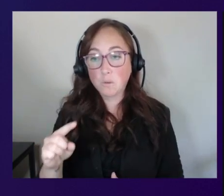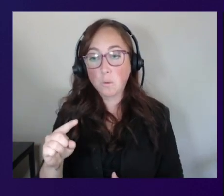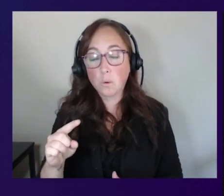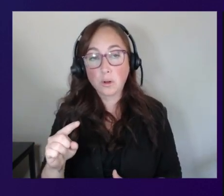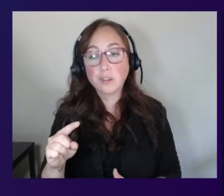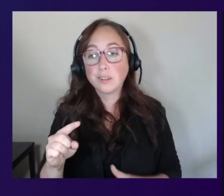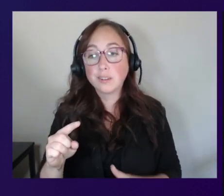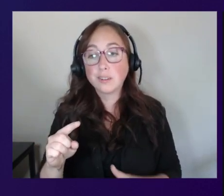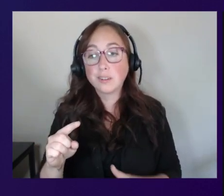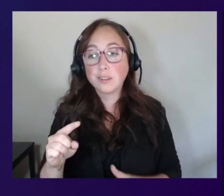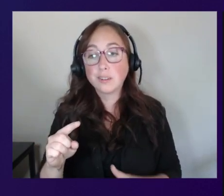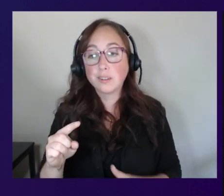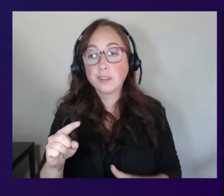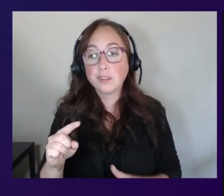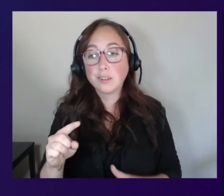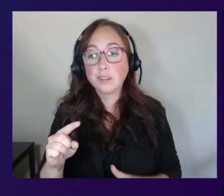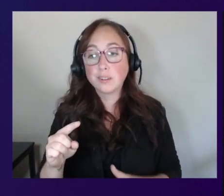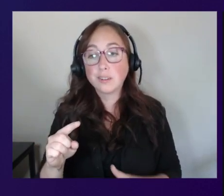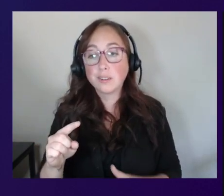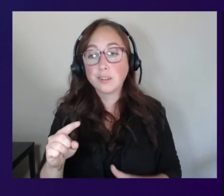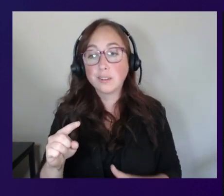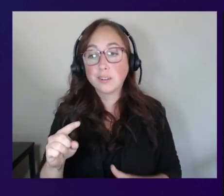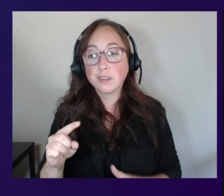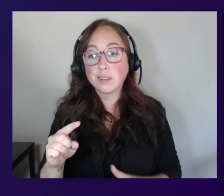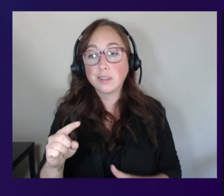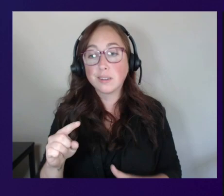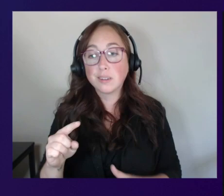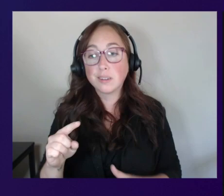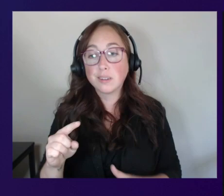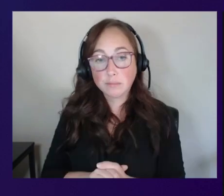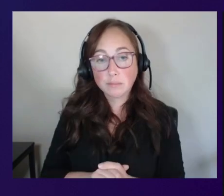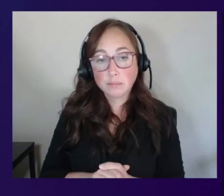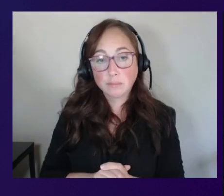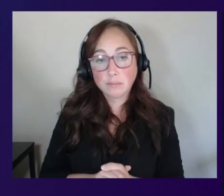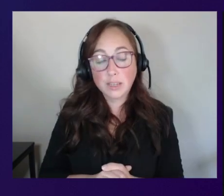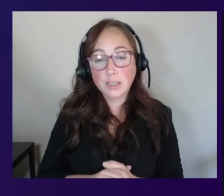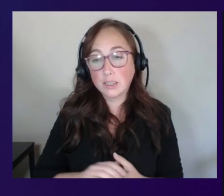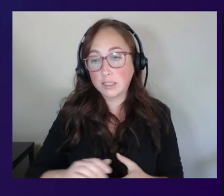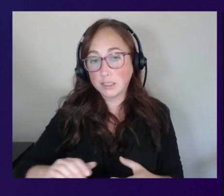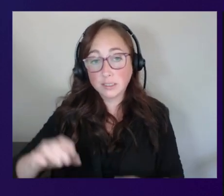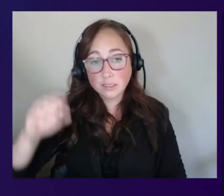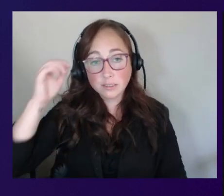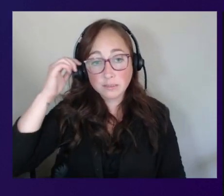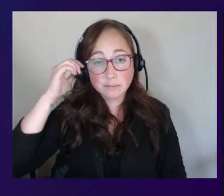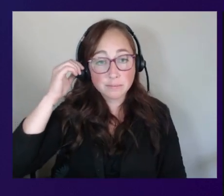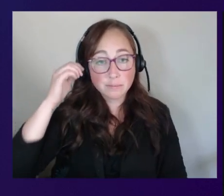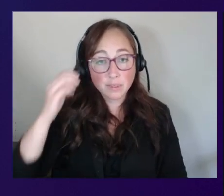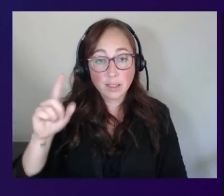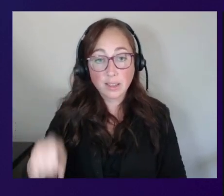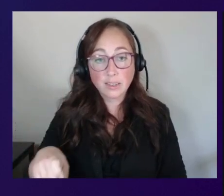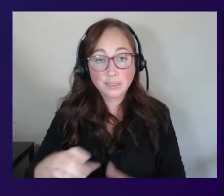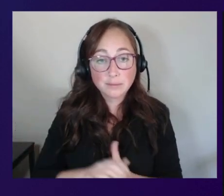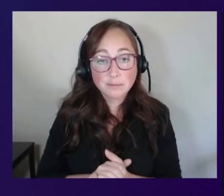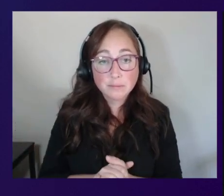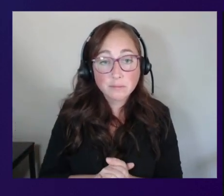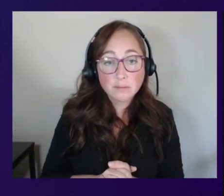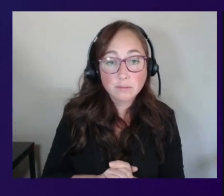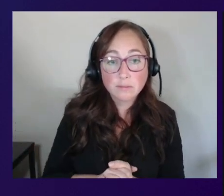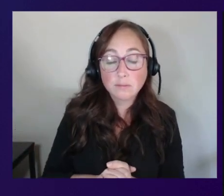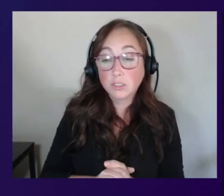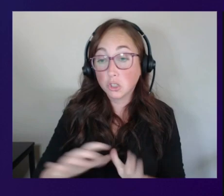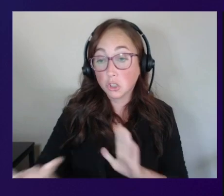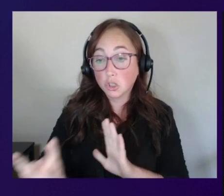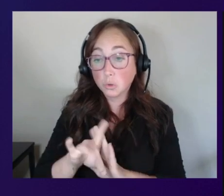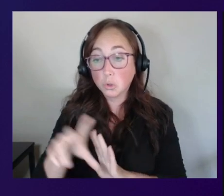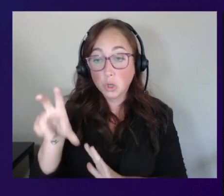now the default is going to be to create brand new resources but you can also choose no